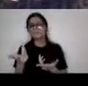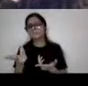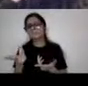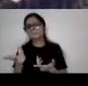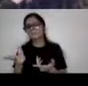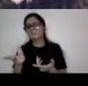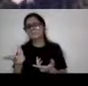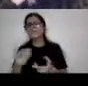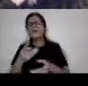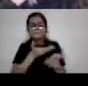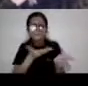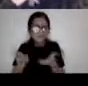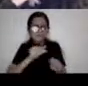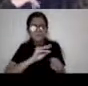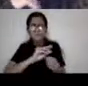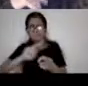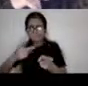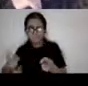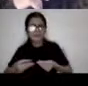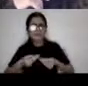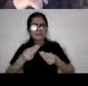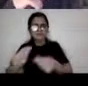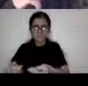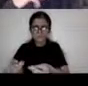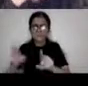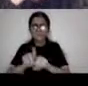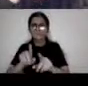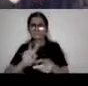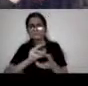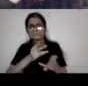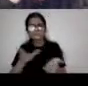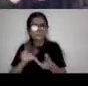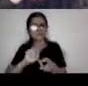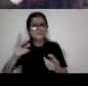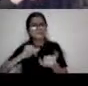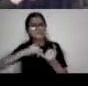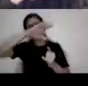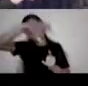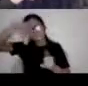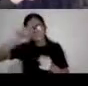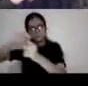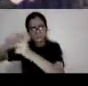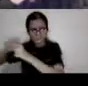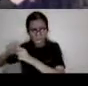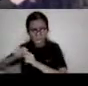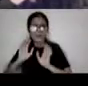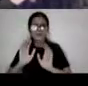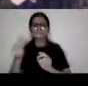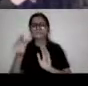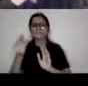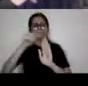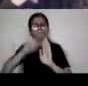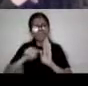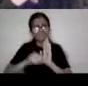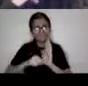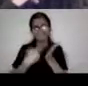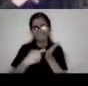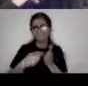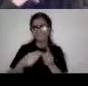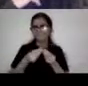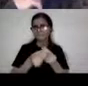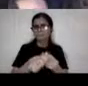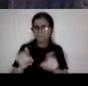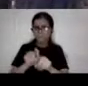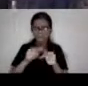and services, uh, there are, there were actually some states that came up with protocols in which you would assess the, uh,